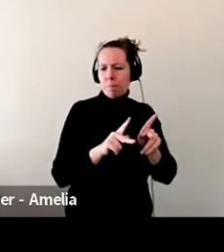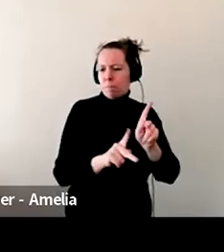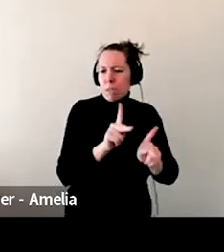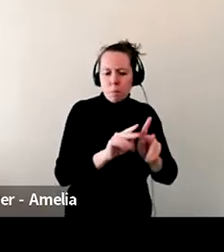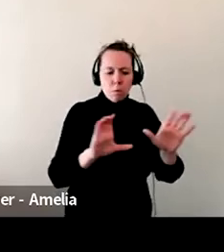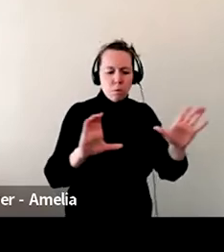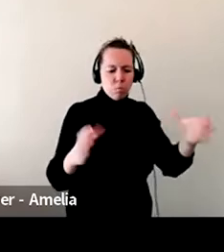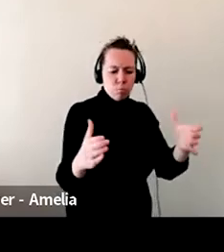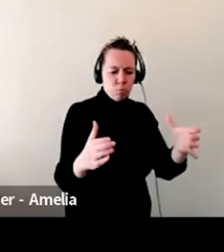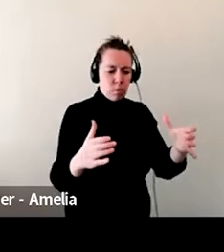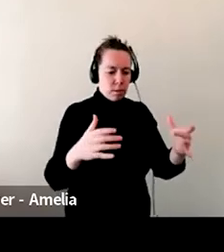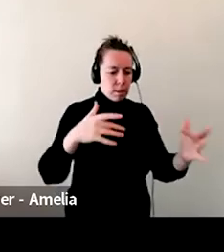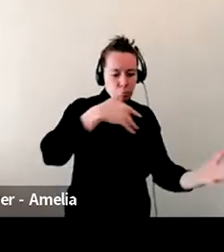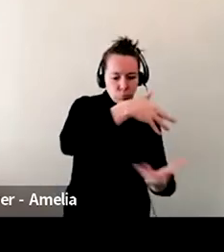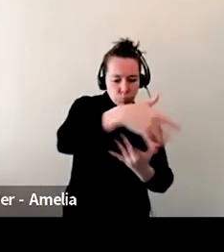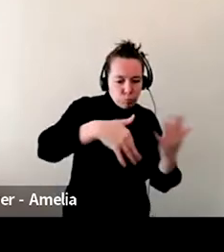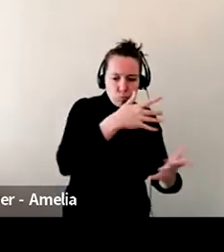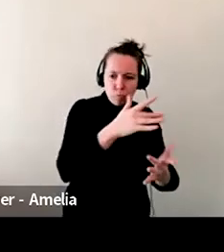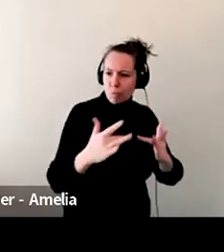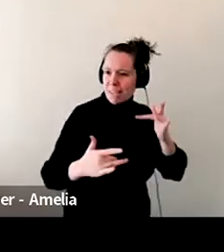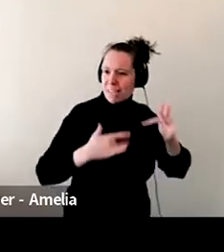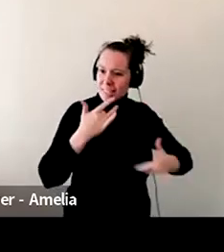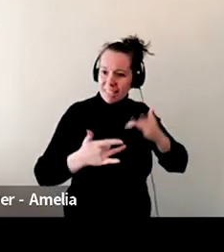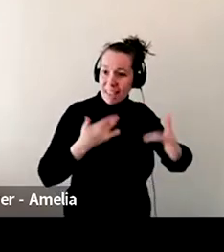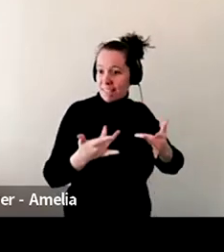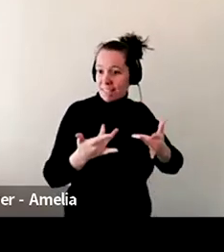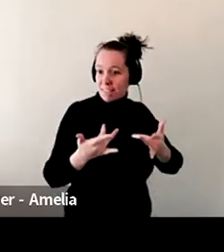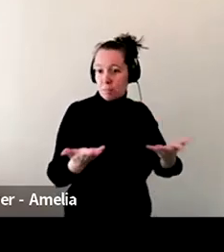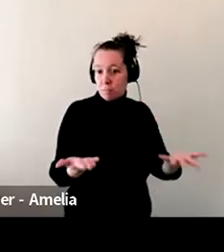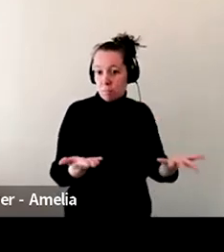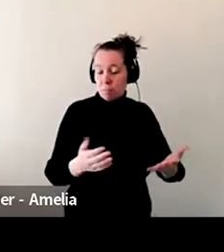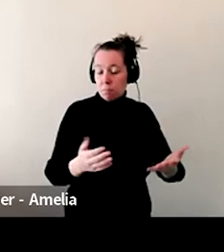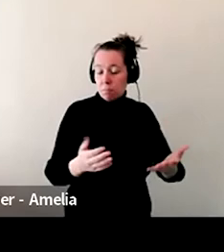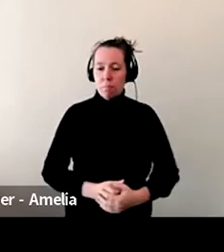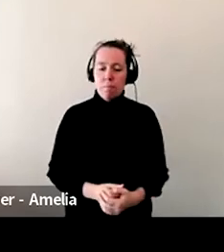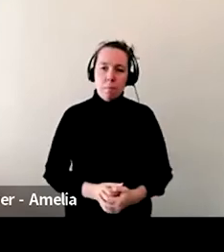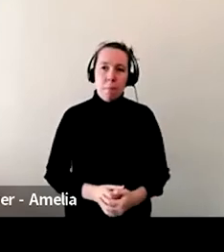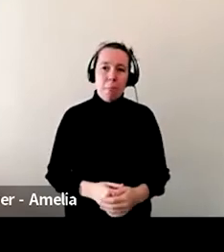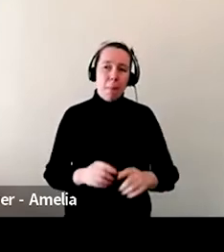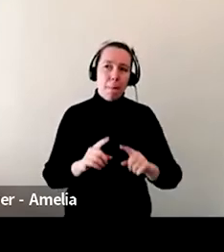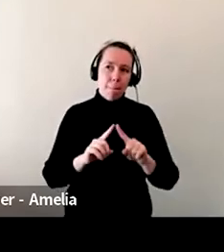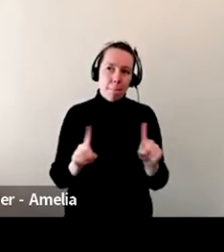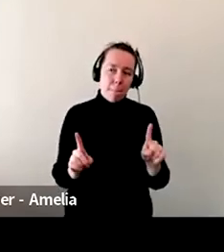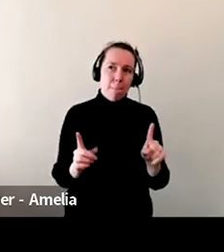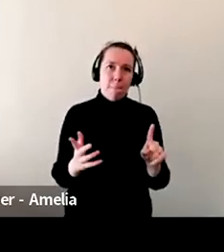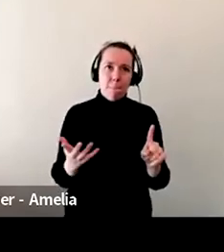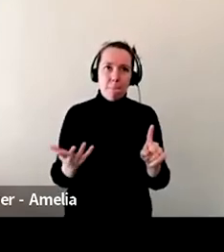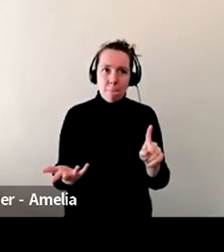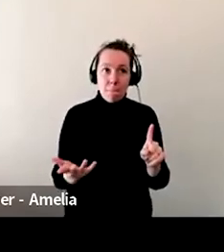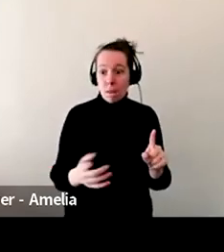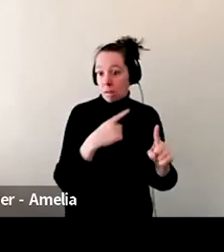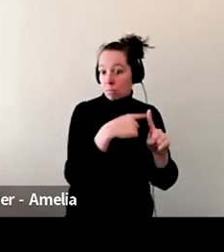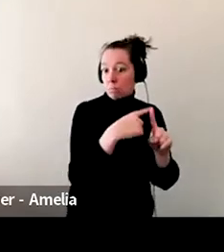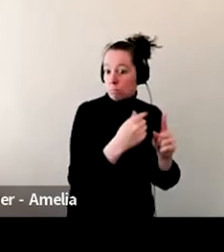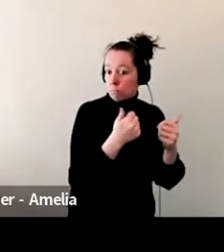a lot of word of mouth and a lot of buzz about us. But at the same time, when the pandemic